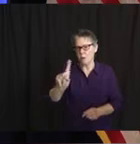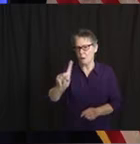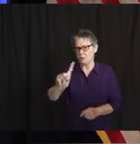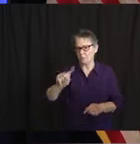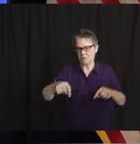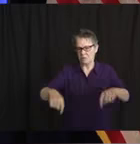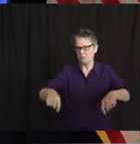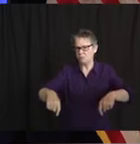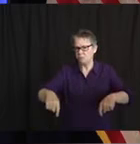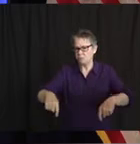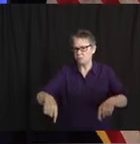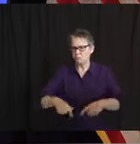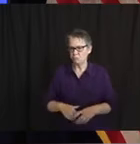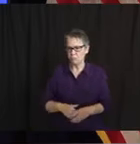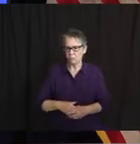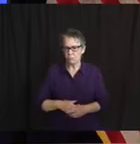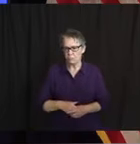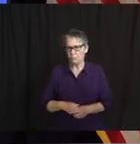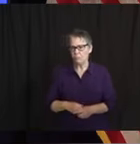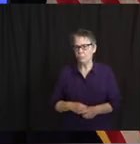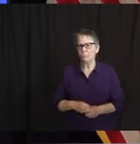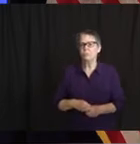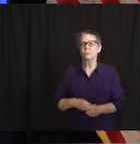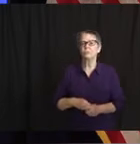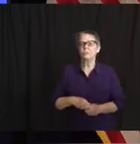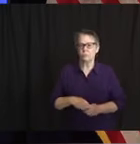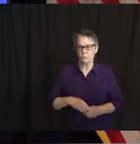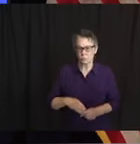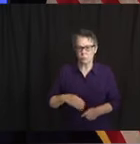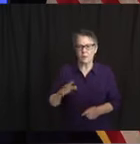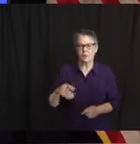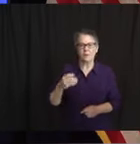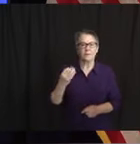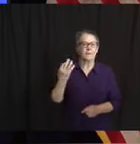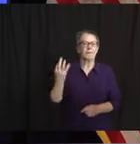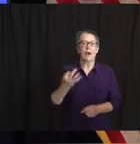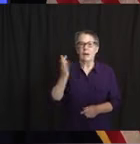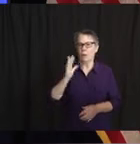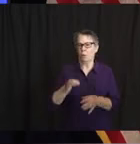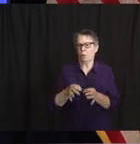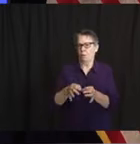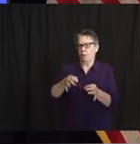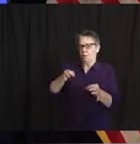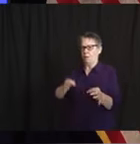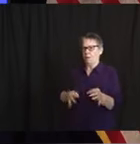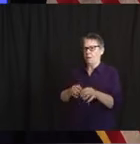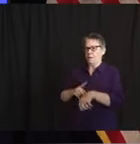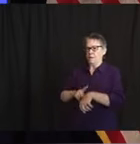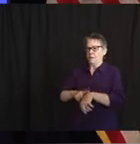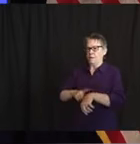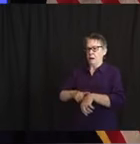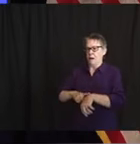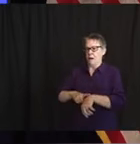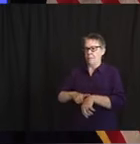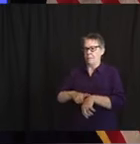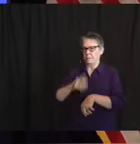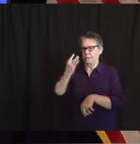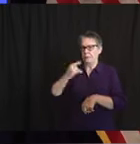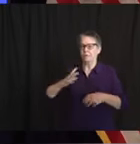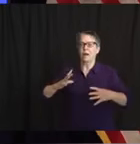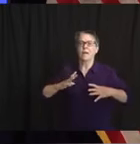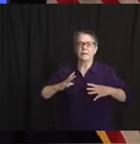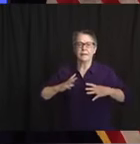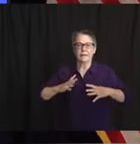in observation of the fact that it's Memorial Day weekend. We'll gather at 11 a.m. on Friday.